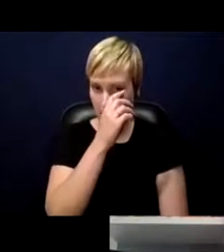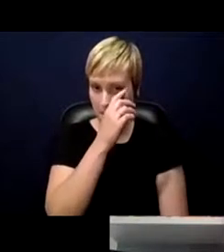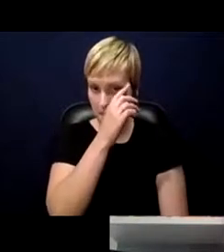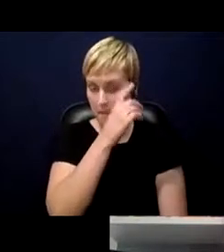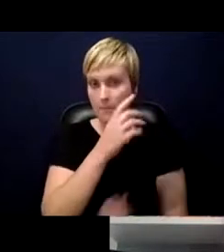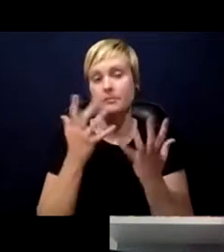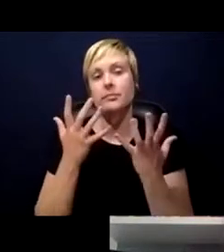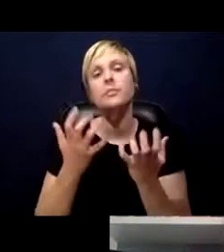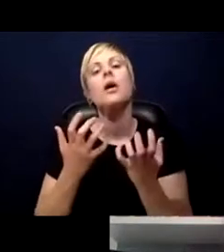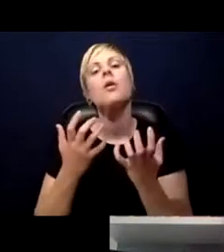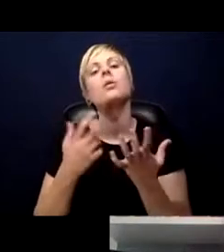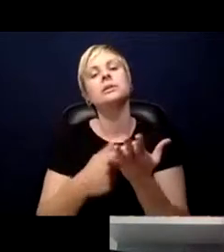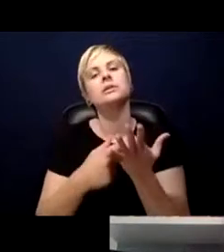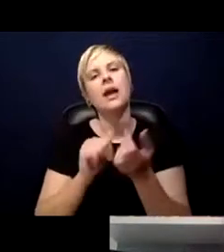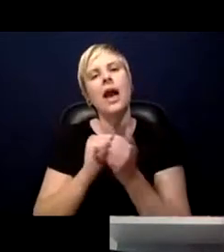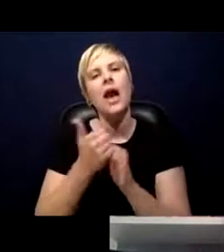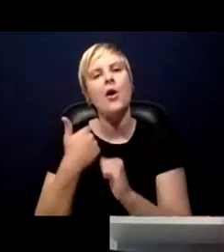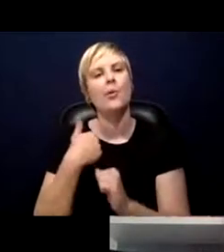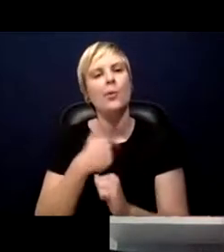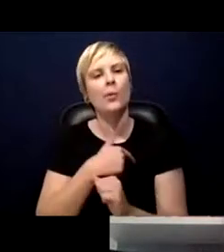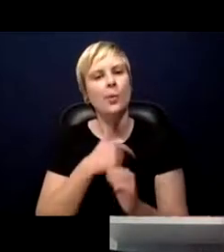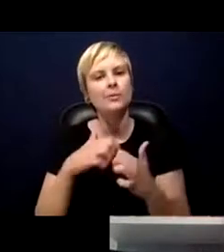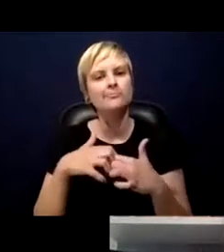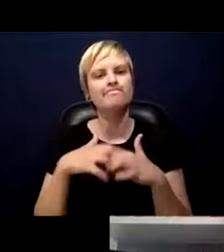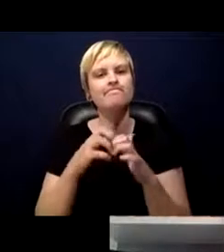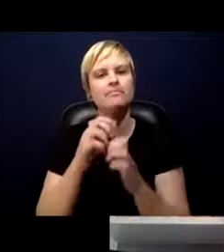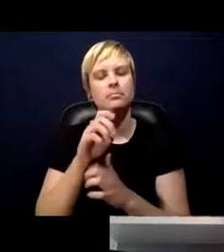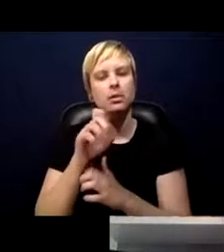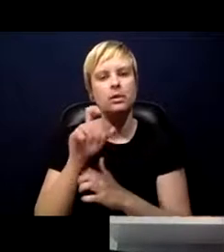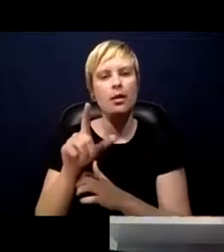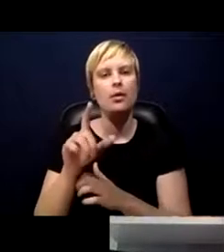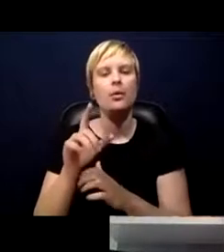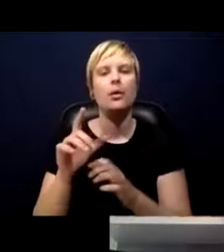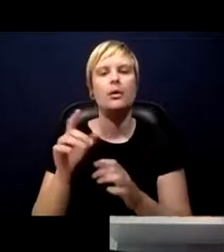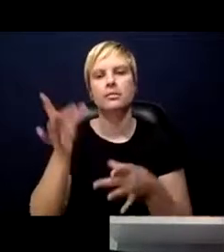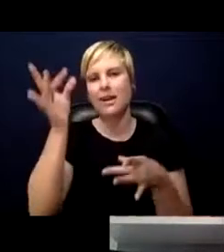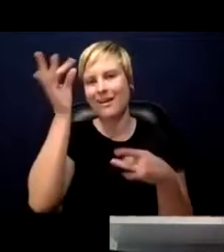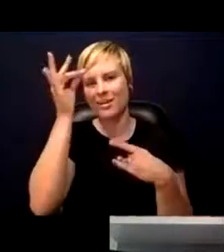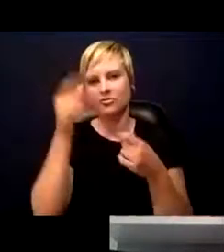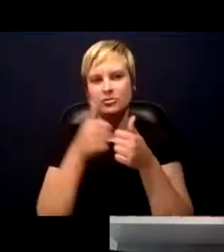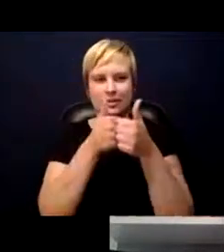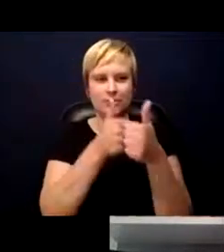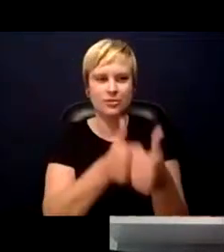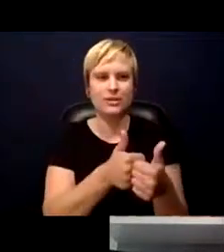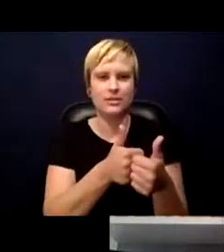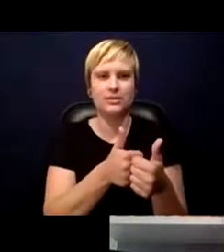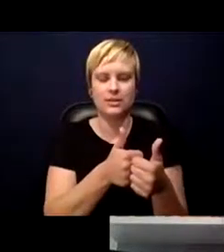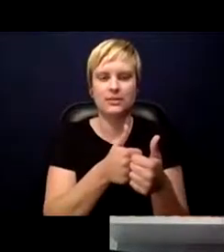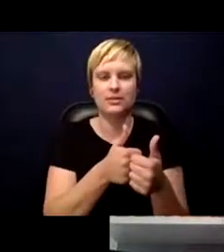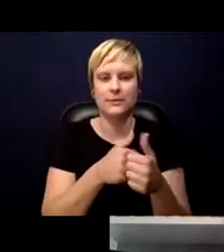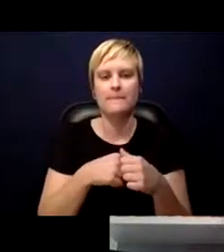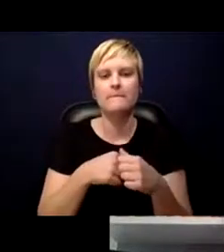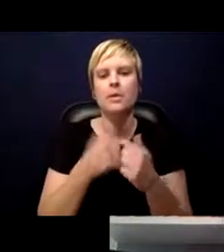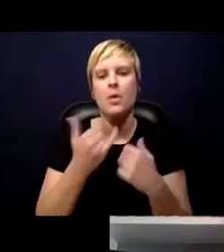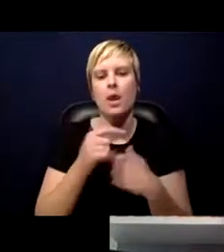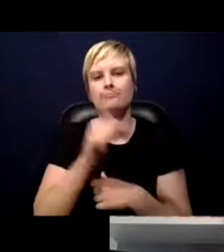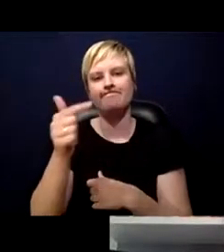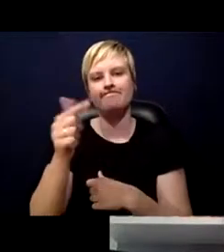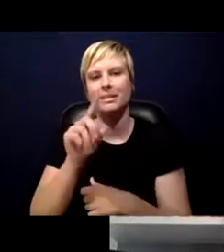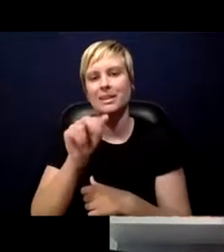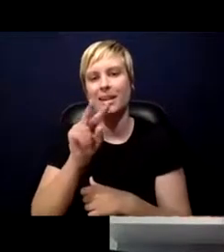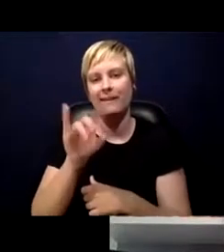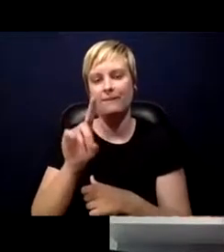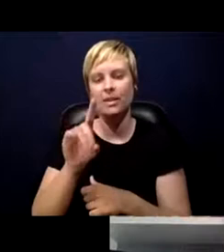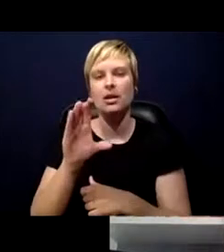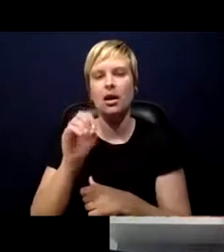about how we're implementing Delaware's contact tracing workforce plan. So for that, we'll turn to David Cotton, Vice President of the Public